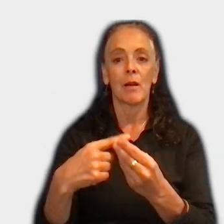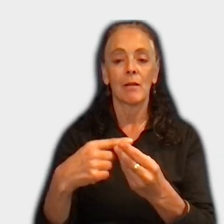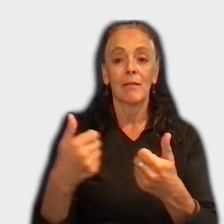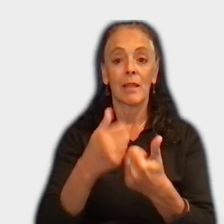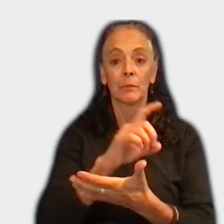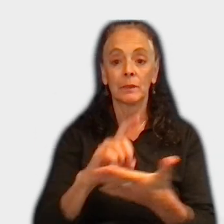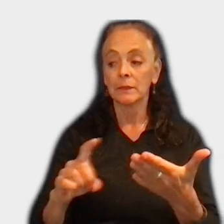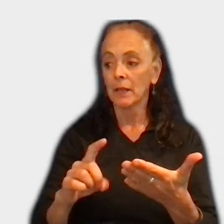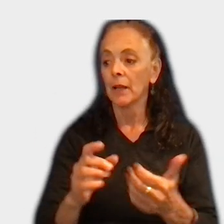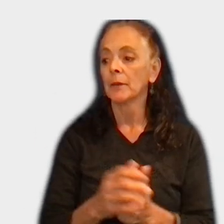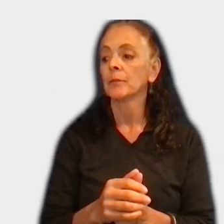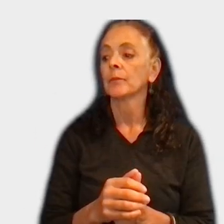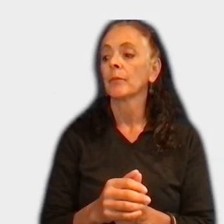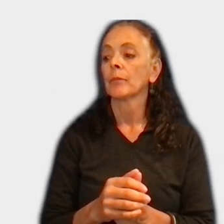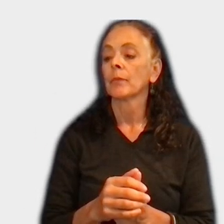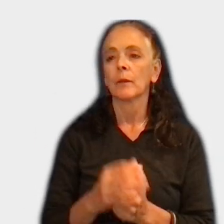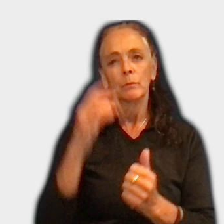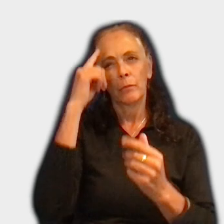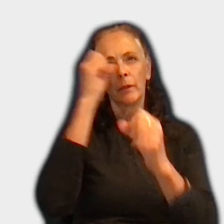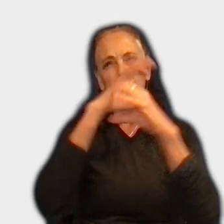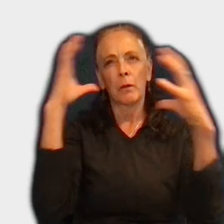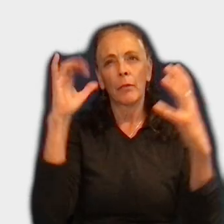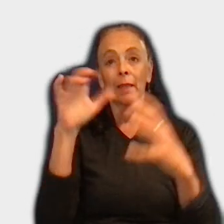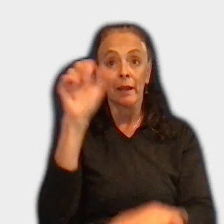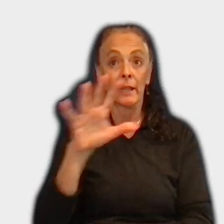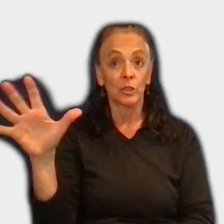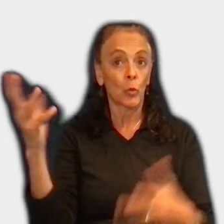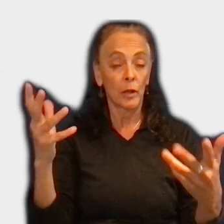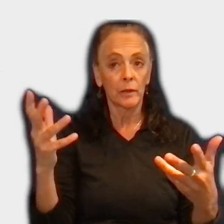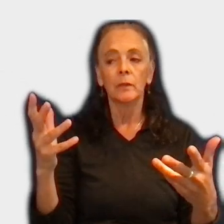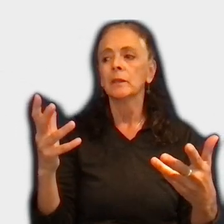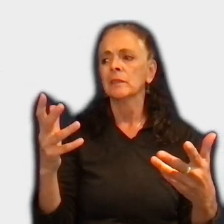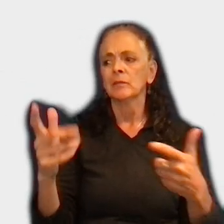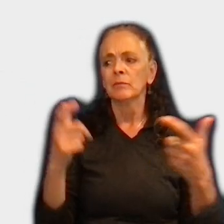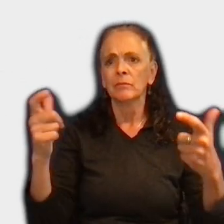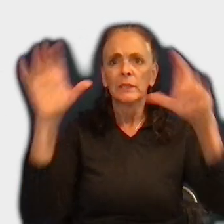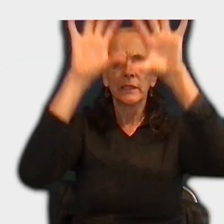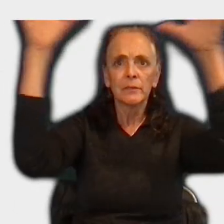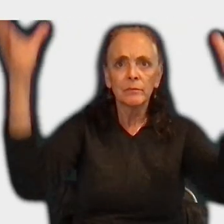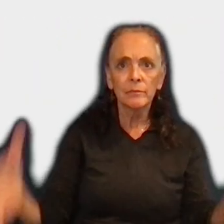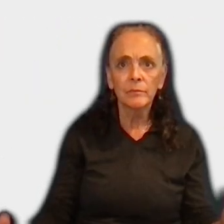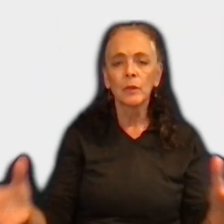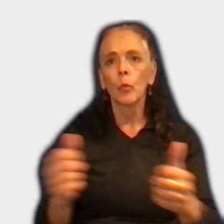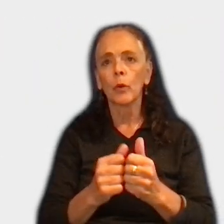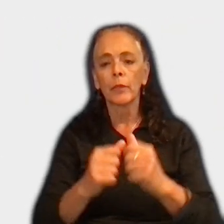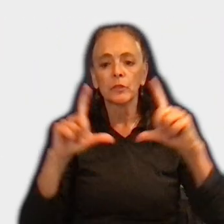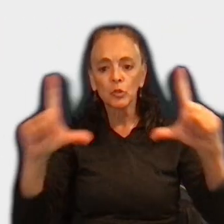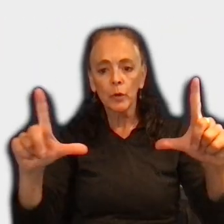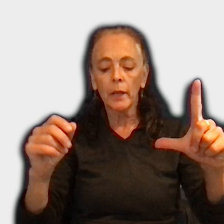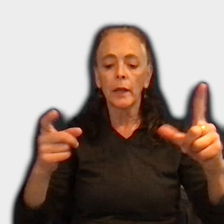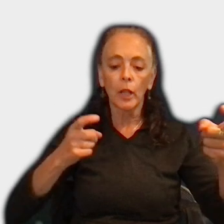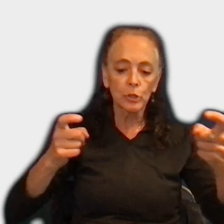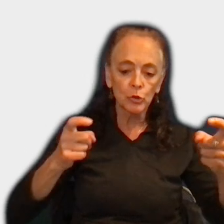Usually when we're thinking about the arcade cabinet, we're thinking about this kind of form, like a big feature with the screen and also control and also